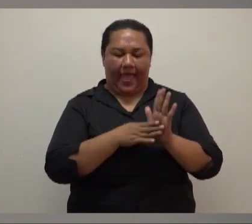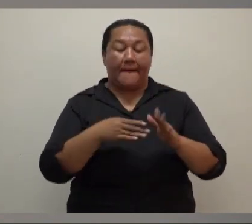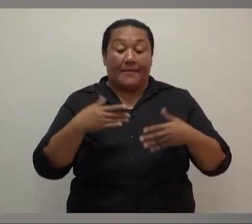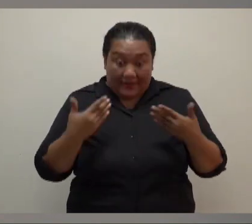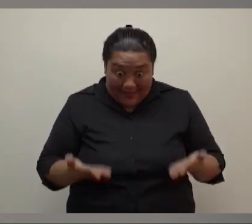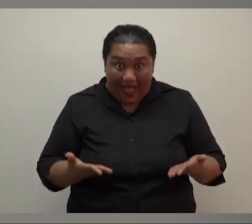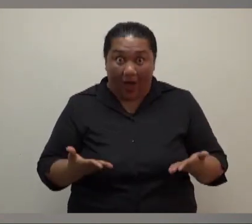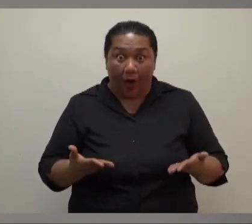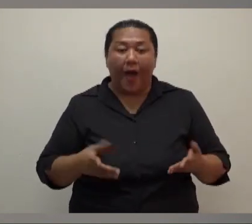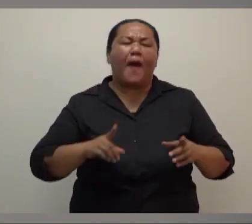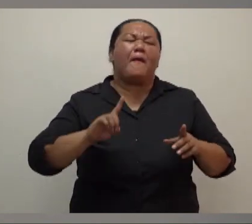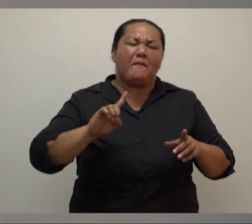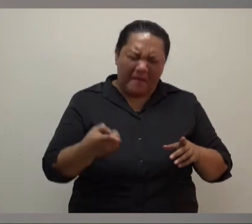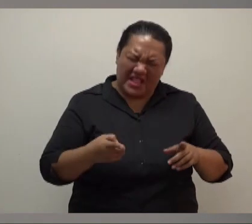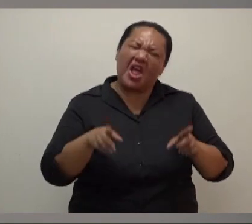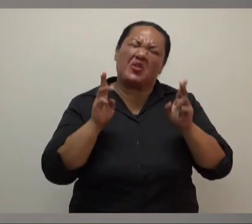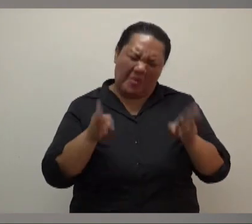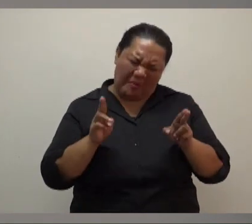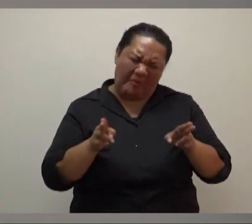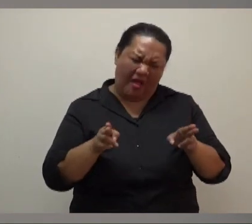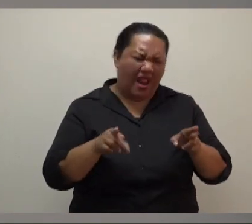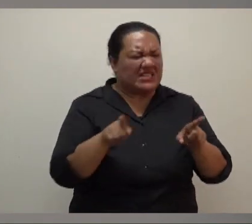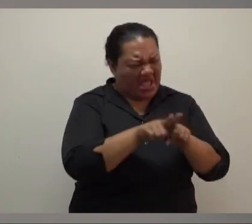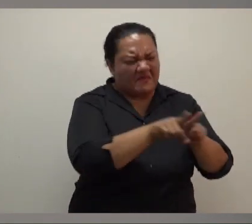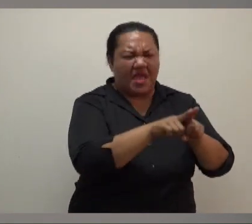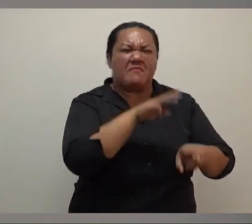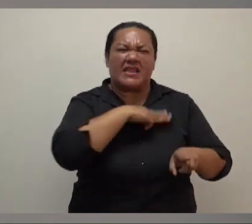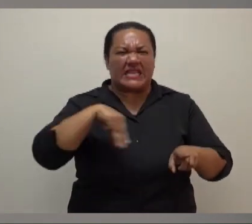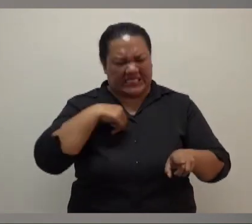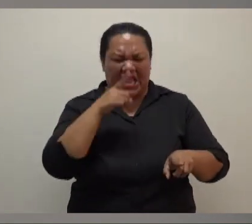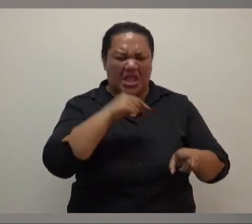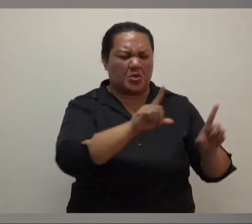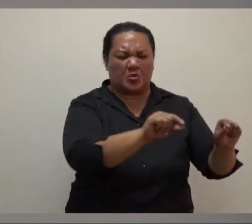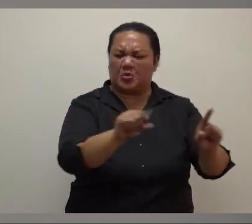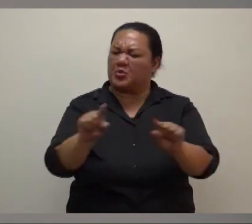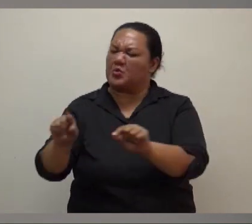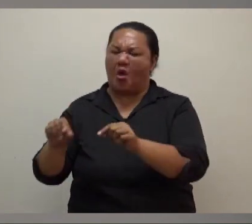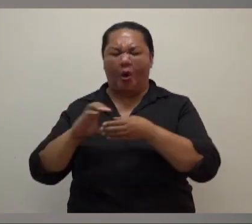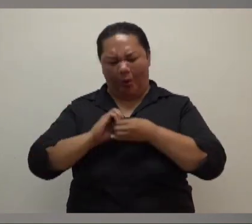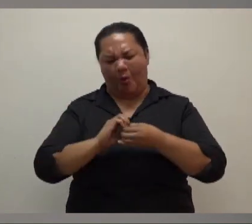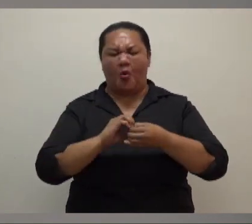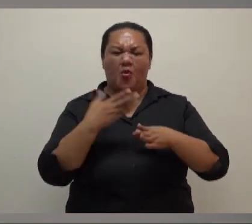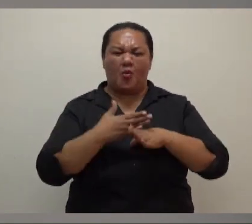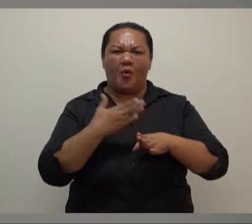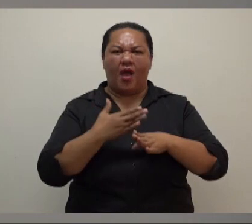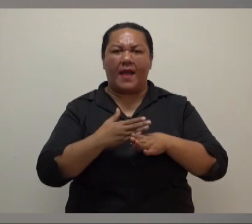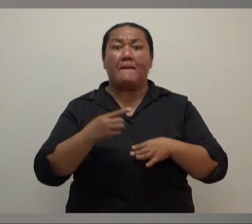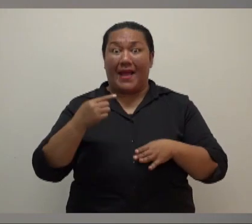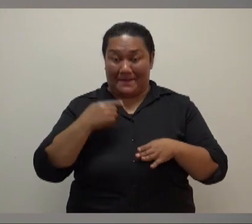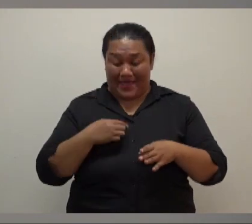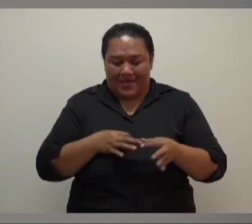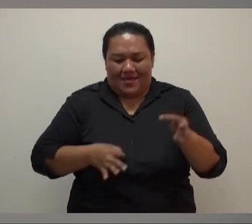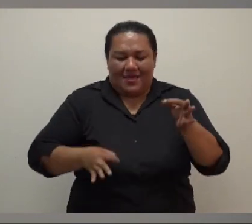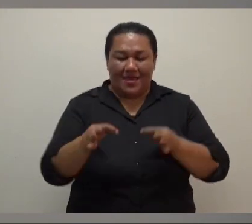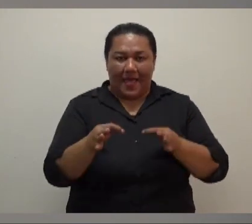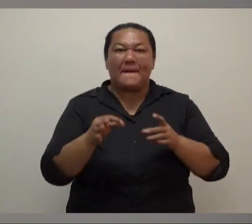Nothing has stopped happening. The Honorable Prime Minister, as we said, he's spoken to his family members. As you would expect, that when somebody goes